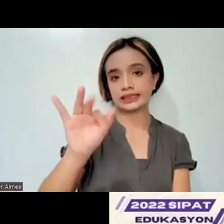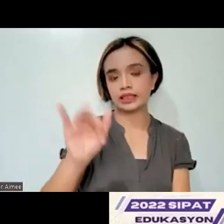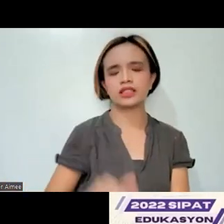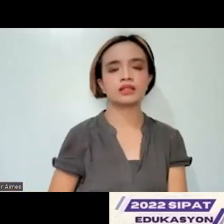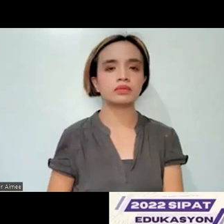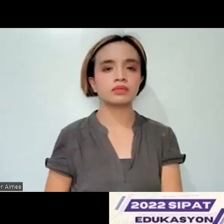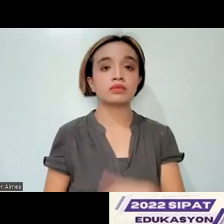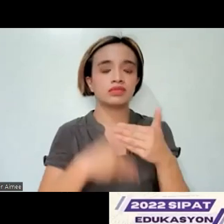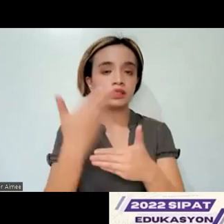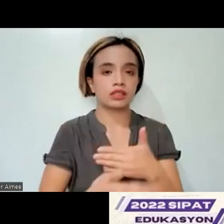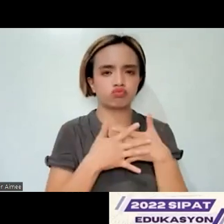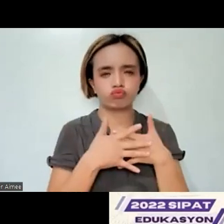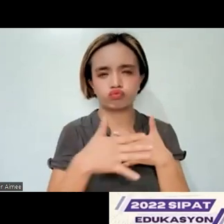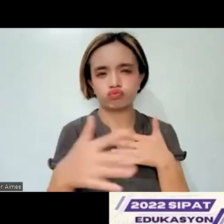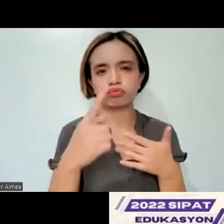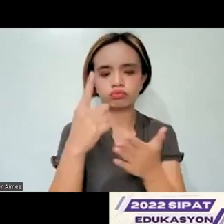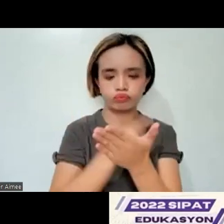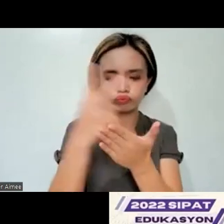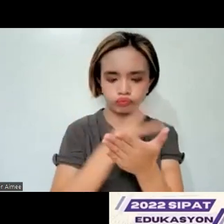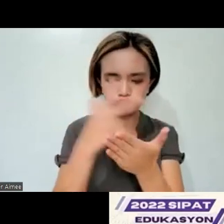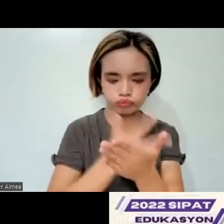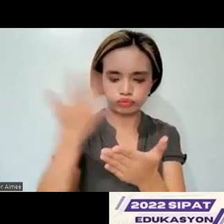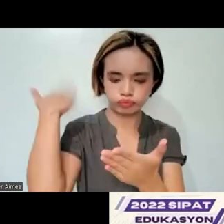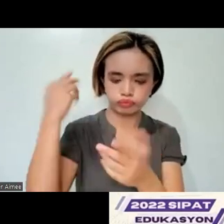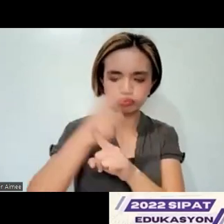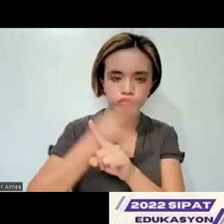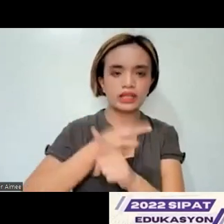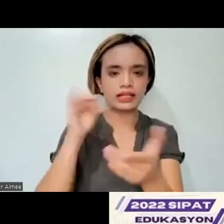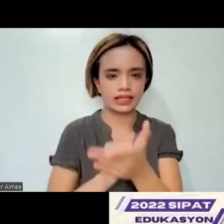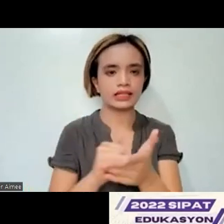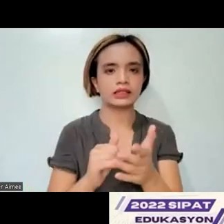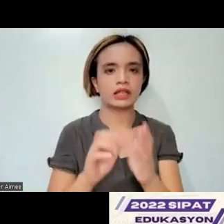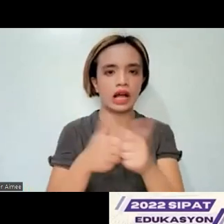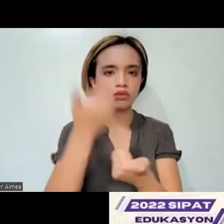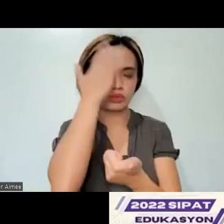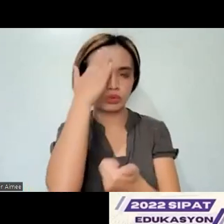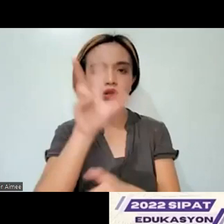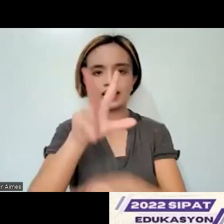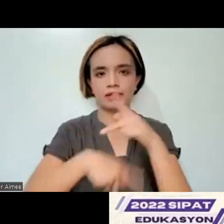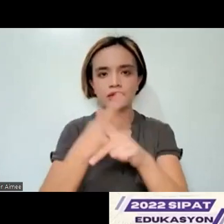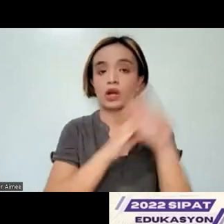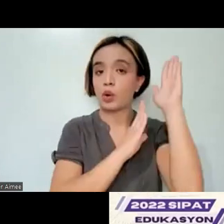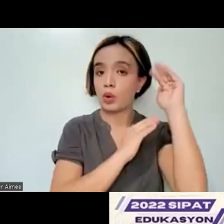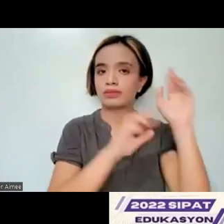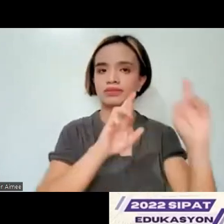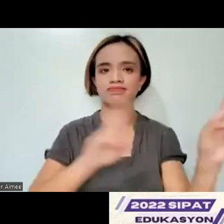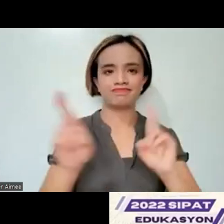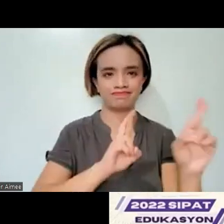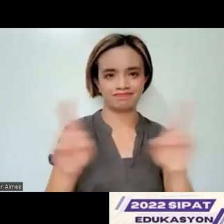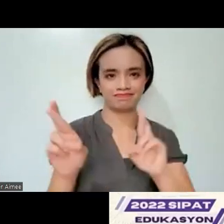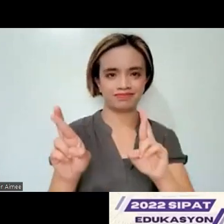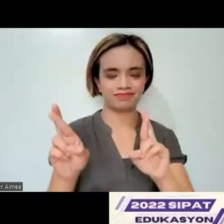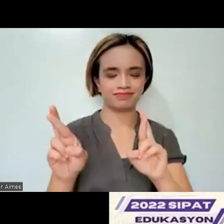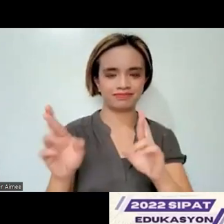months or a few weeks ago, that's when we determined the three forms. And hopefully we'll be ready to administer early